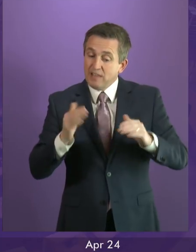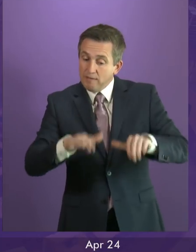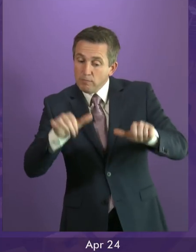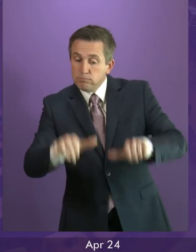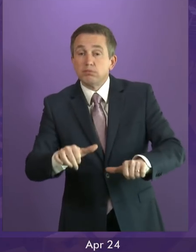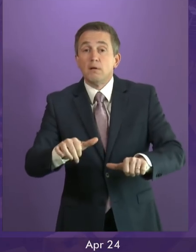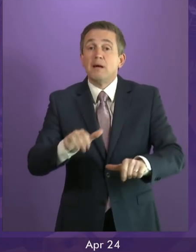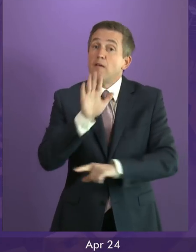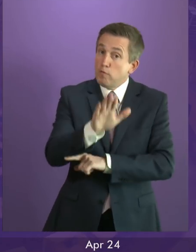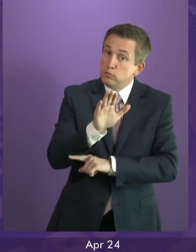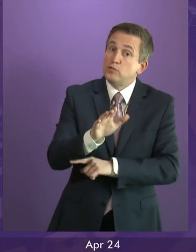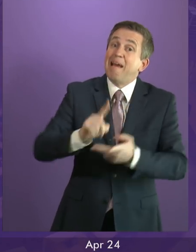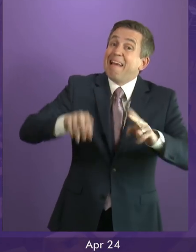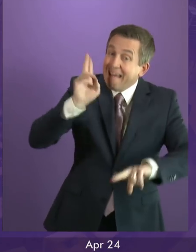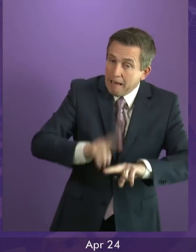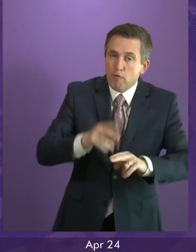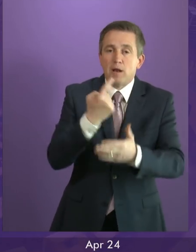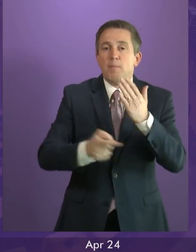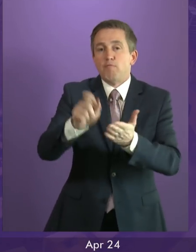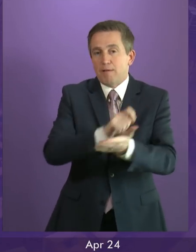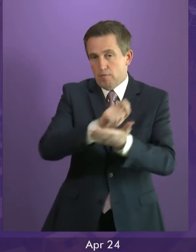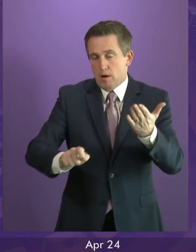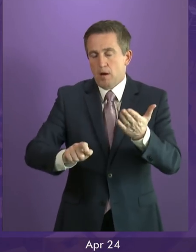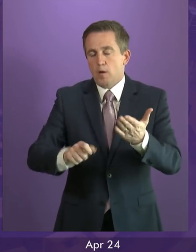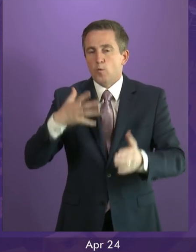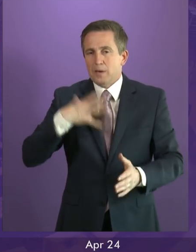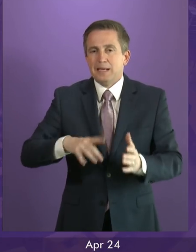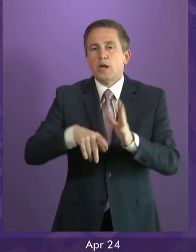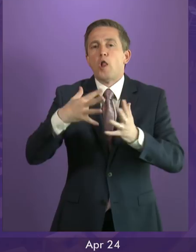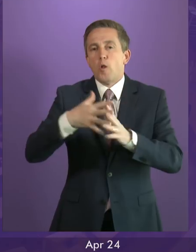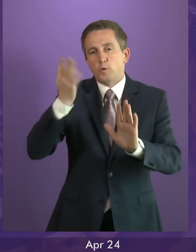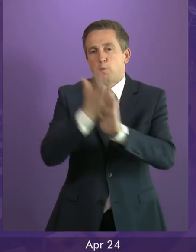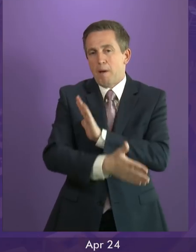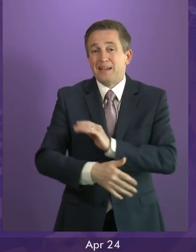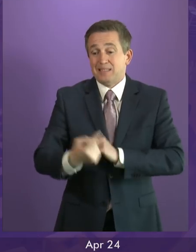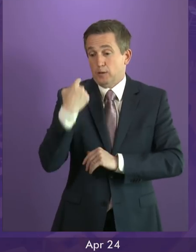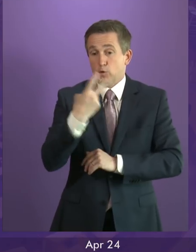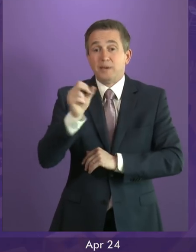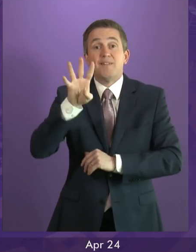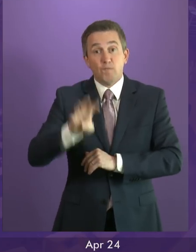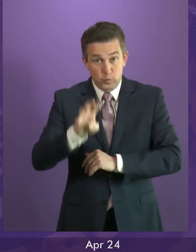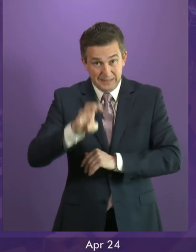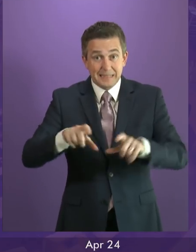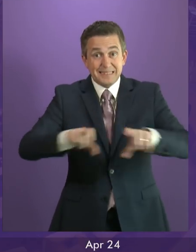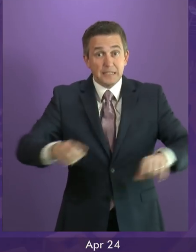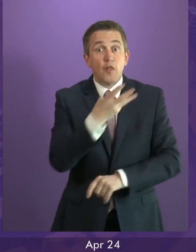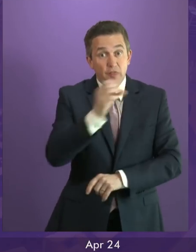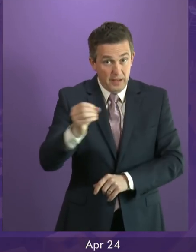there is to be an independence referendum, we require to legislate for that, as we did in 2014. In 2014 we got a Section 30, then we